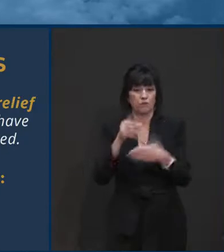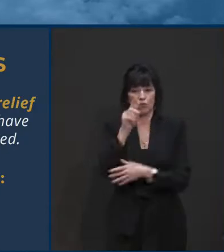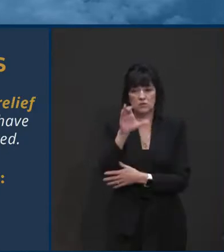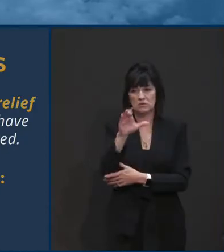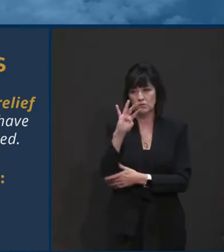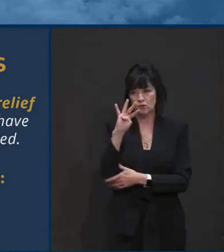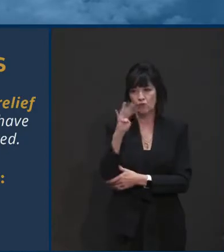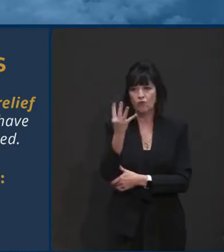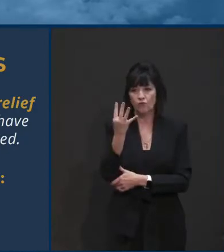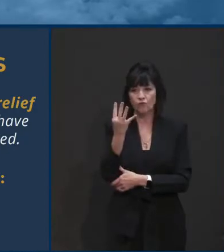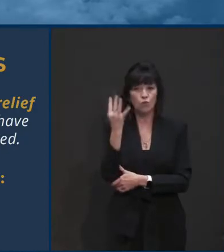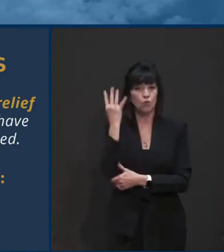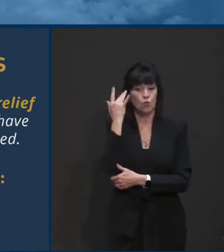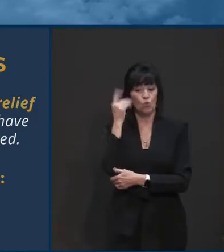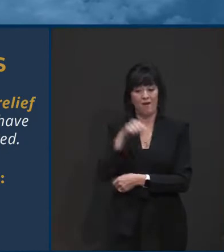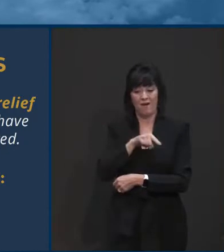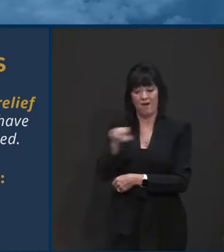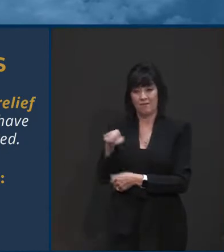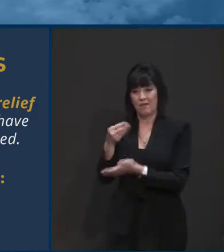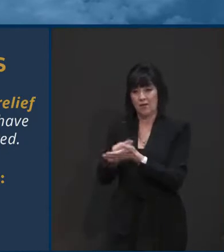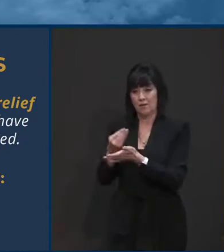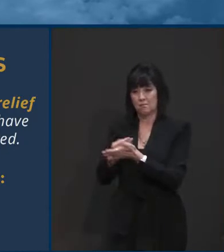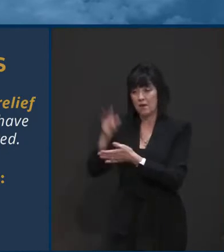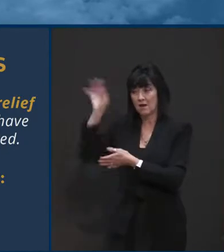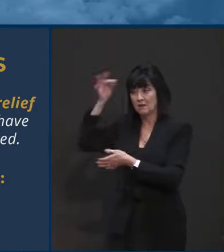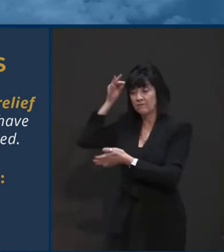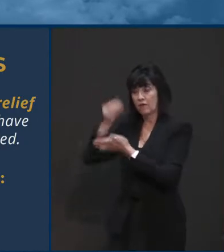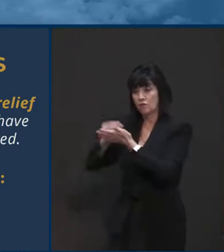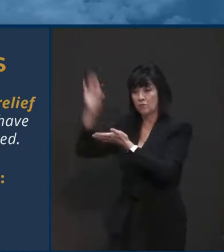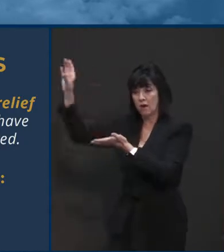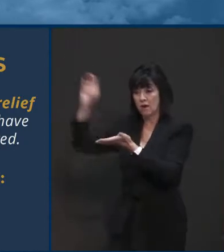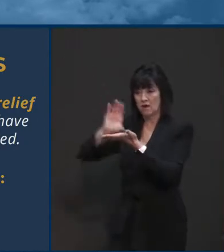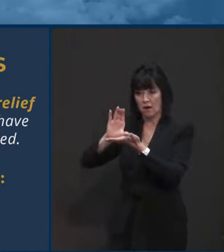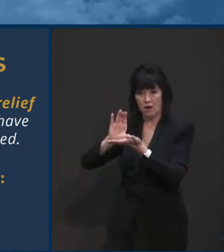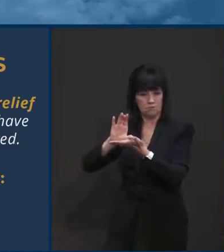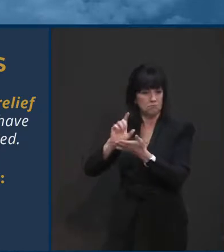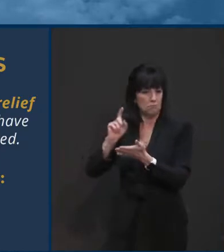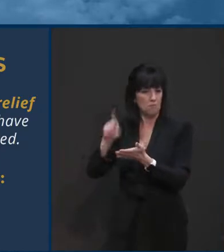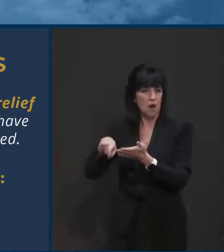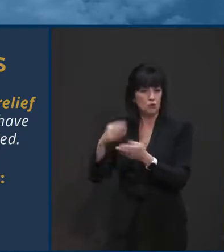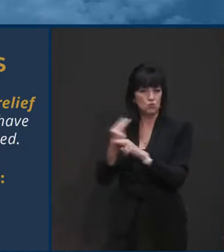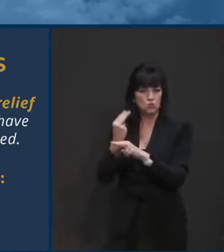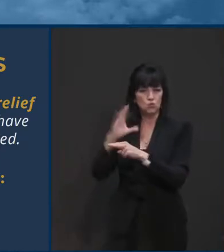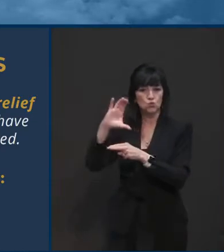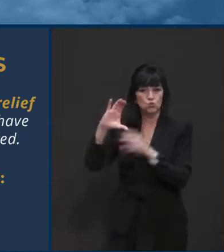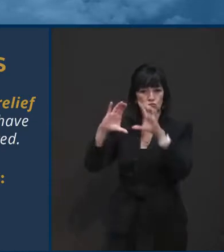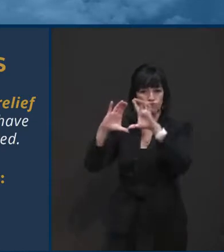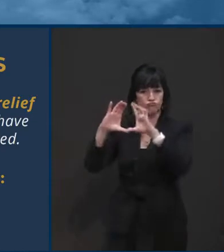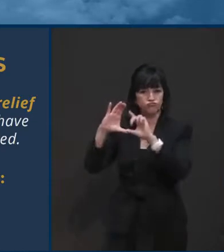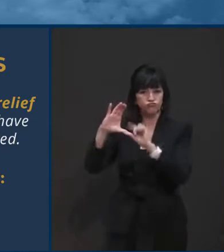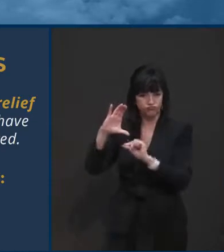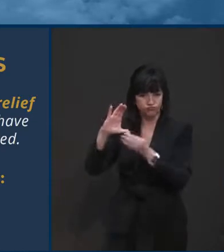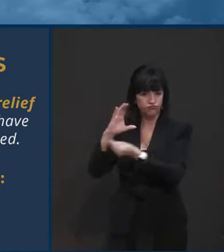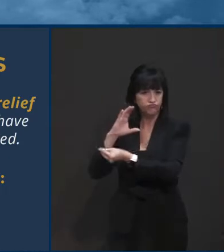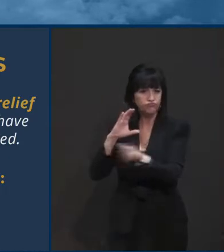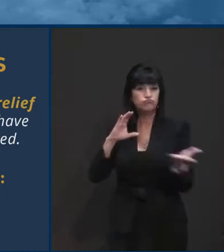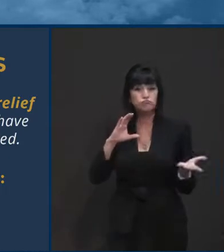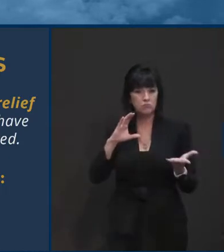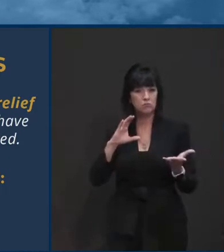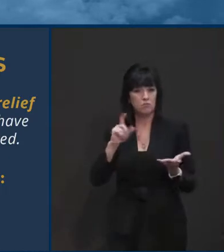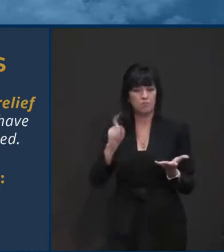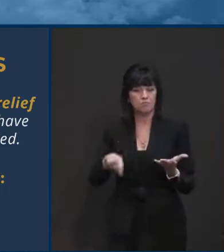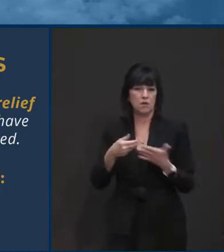be expended by the end of the year. So $25 million to double the amount, uh, of restaurants and,